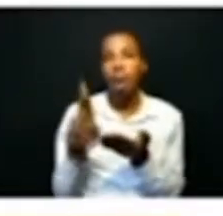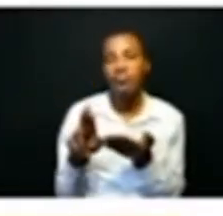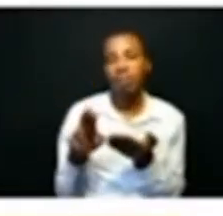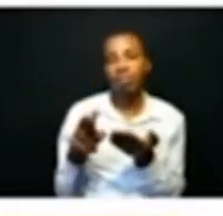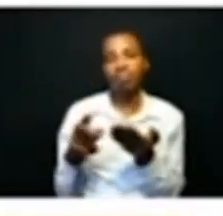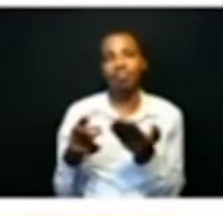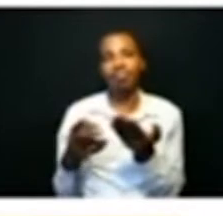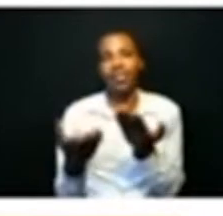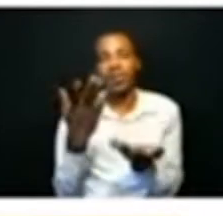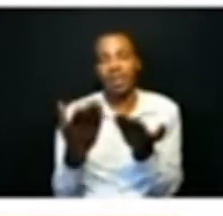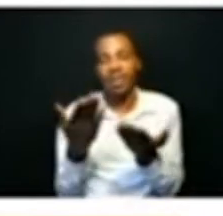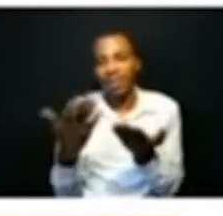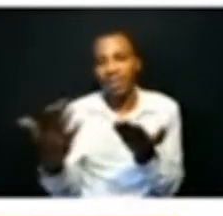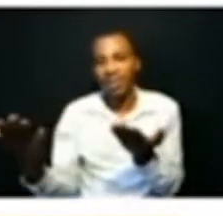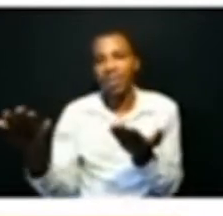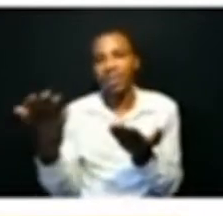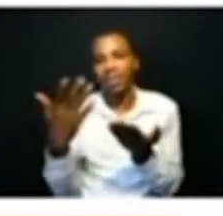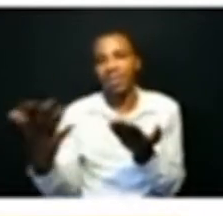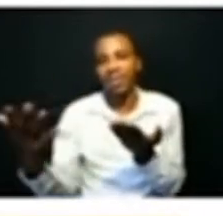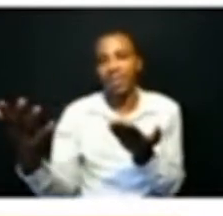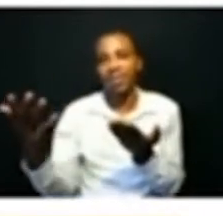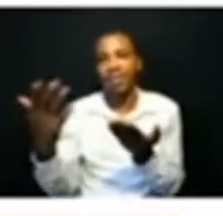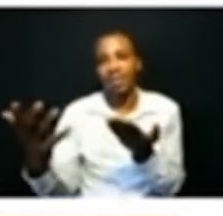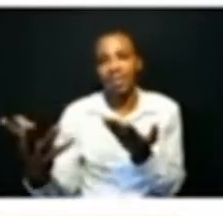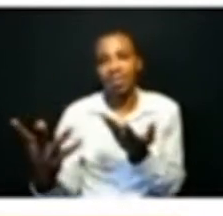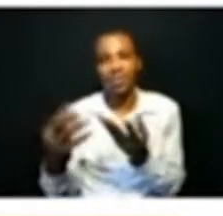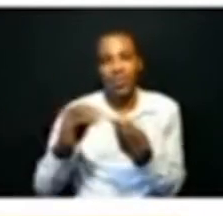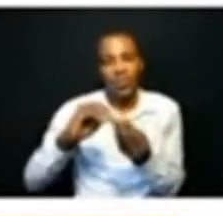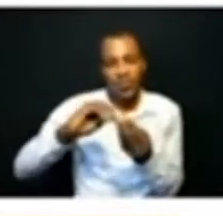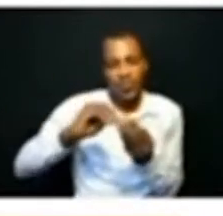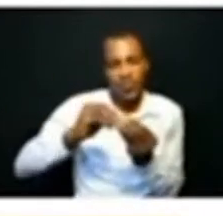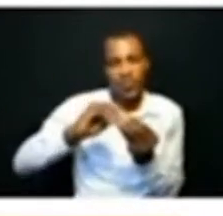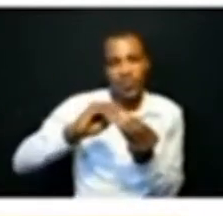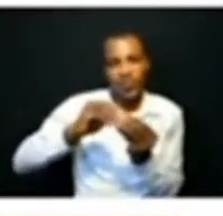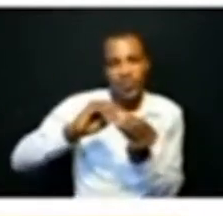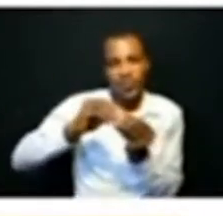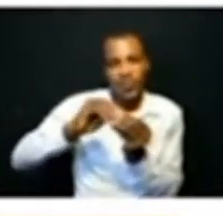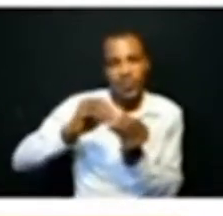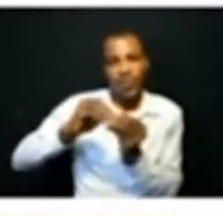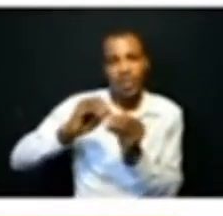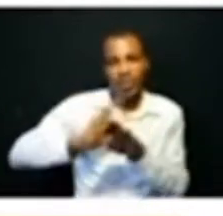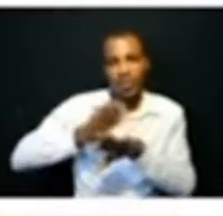to finish or endow with a gift